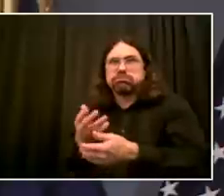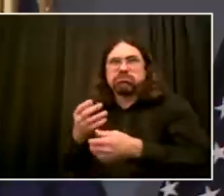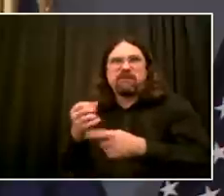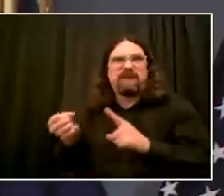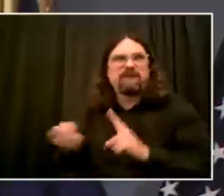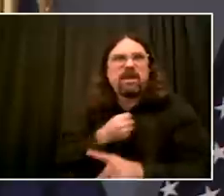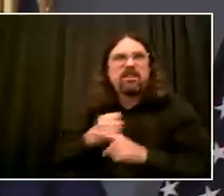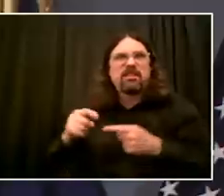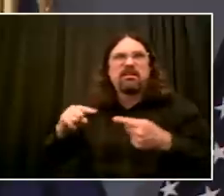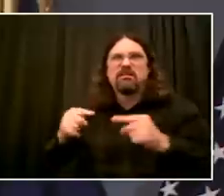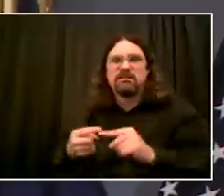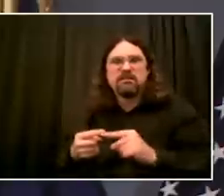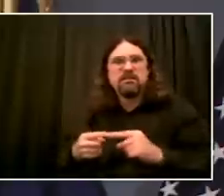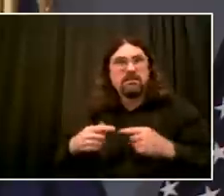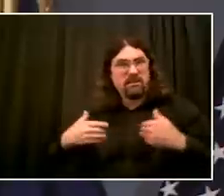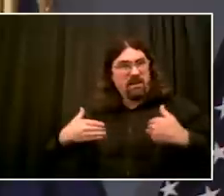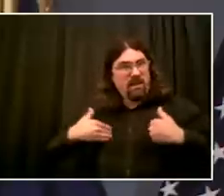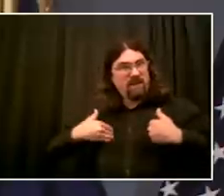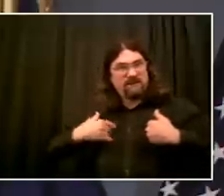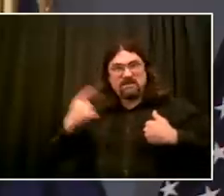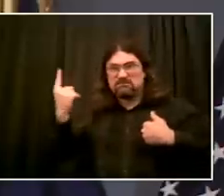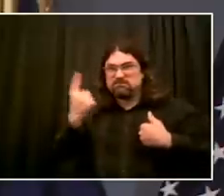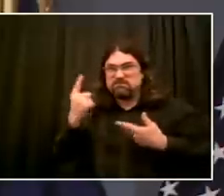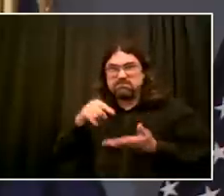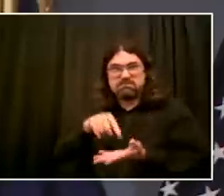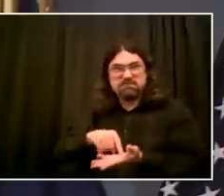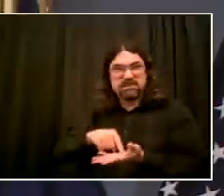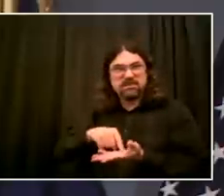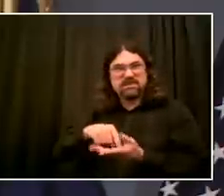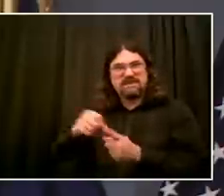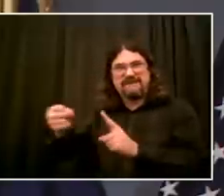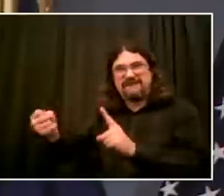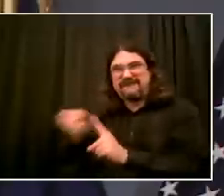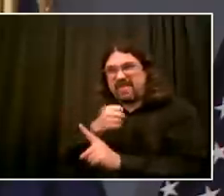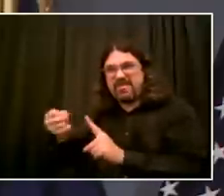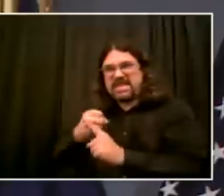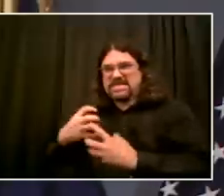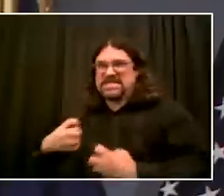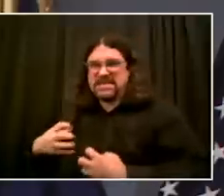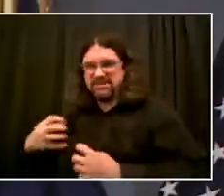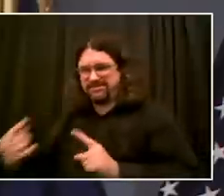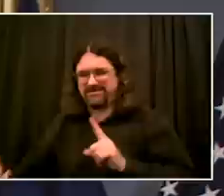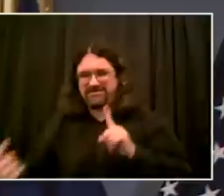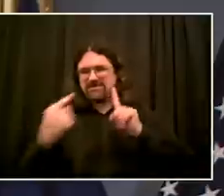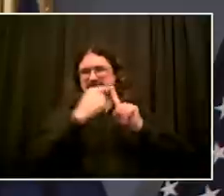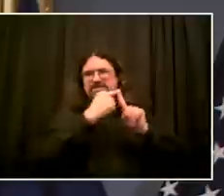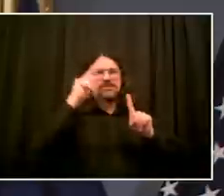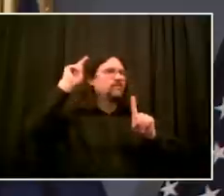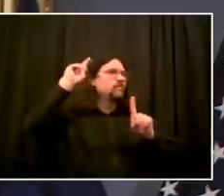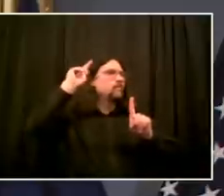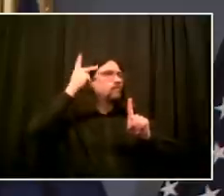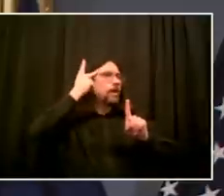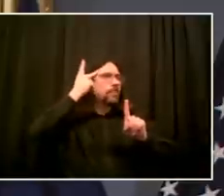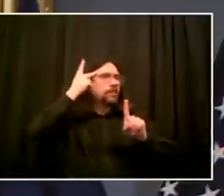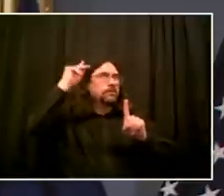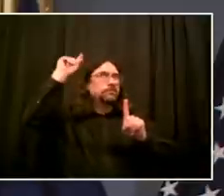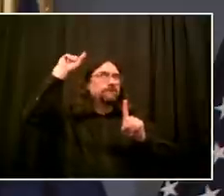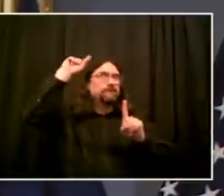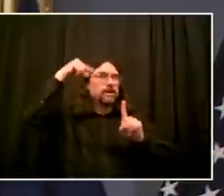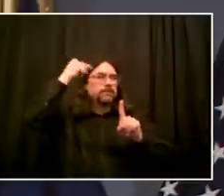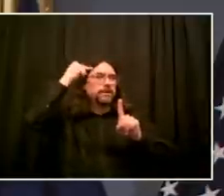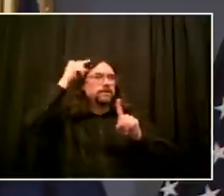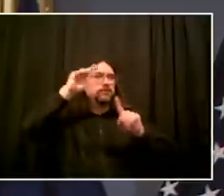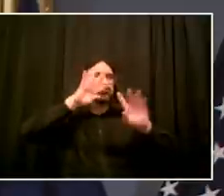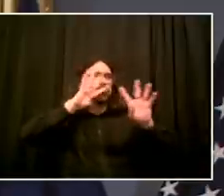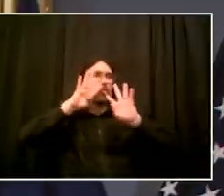in the specific information online already, and we'll share it with reporters today, of people putting